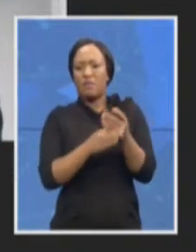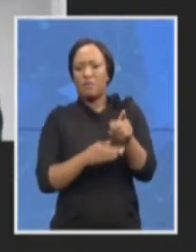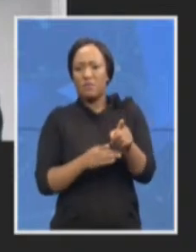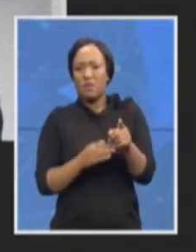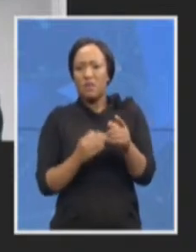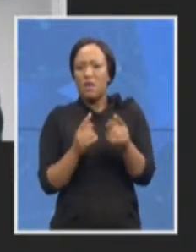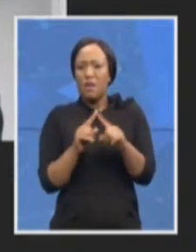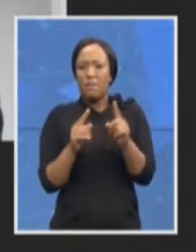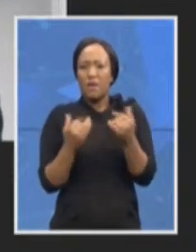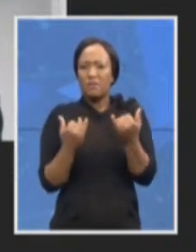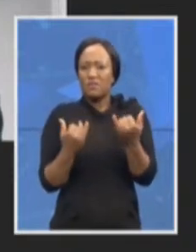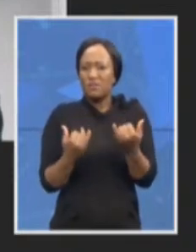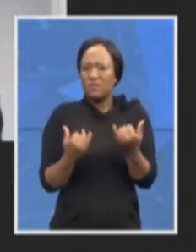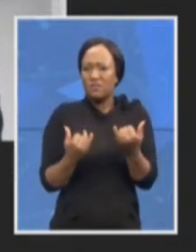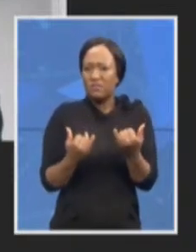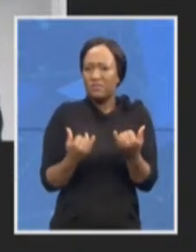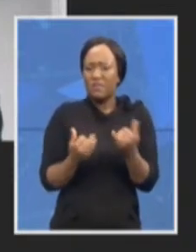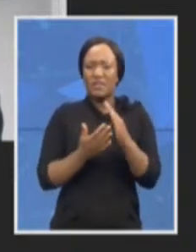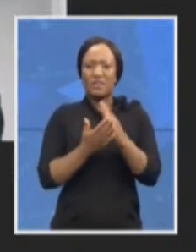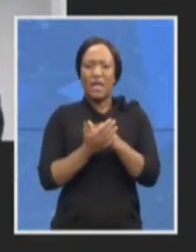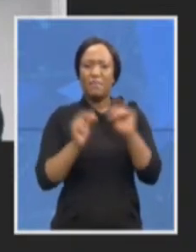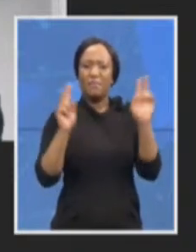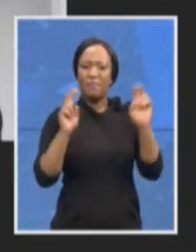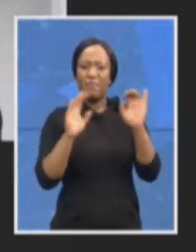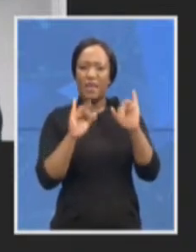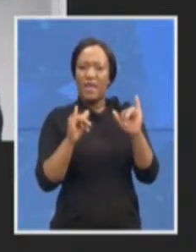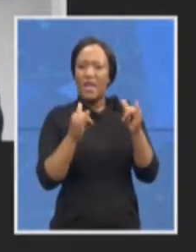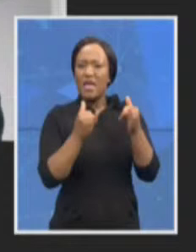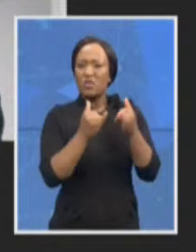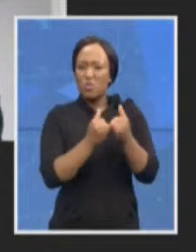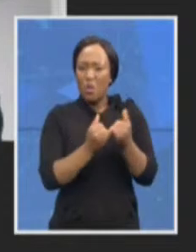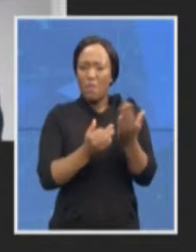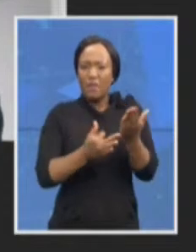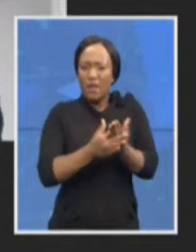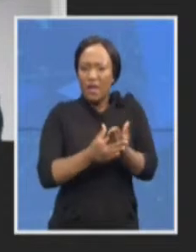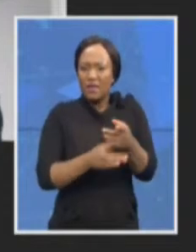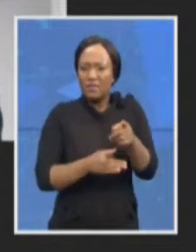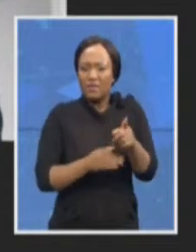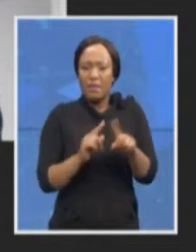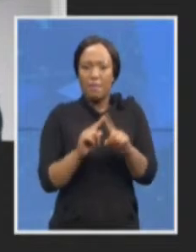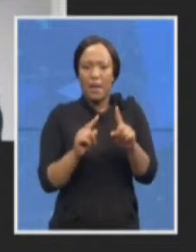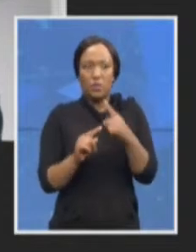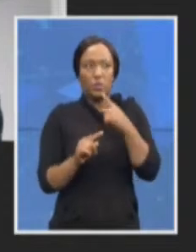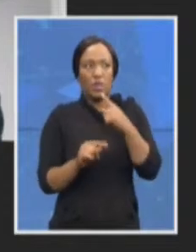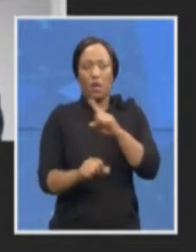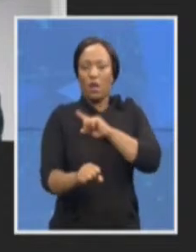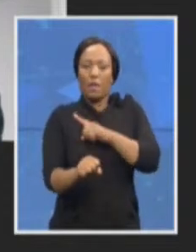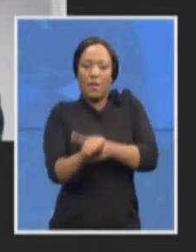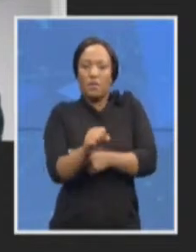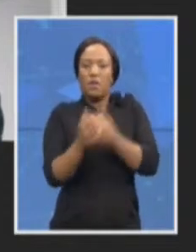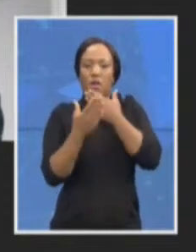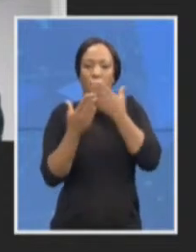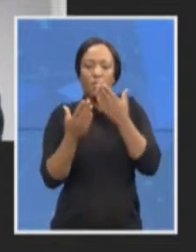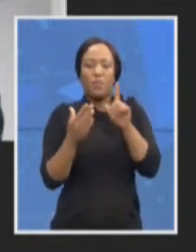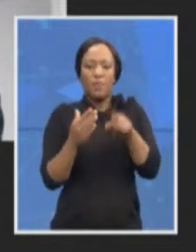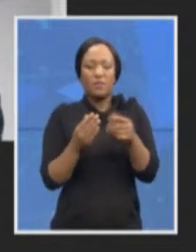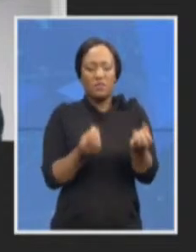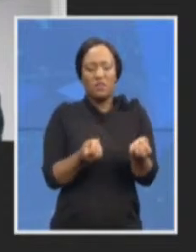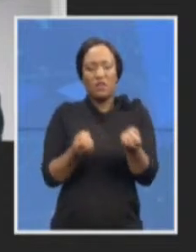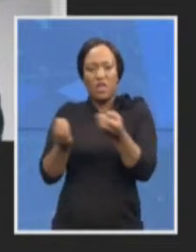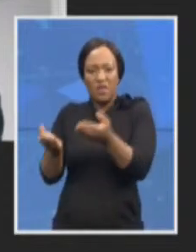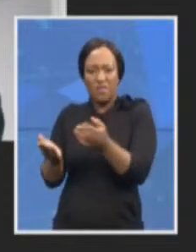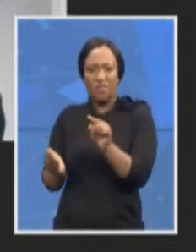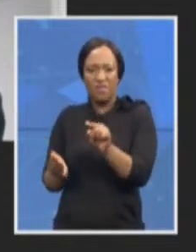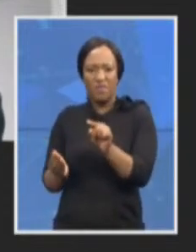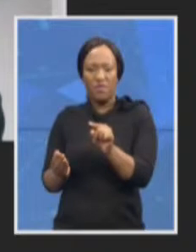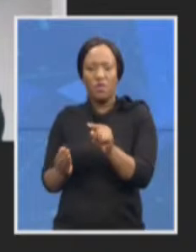cases essentially just say look we don't have capacity and put it into the private prosecution we know that